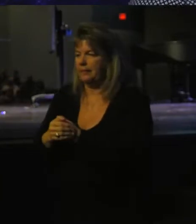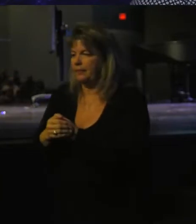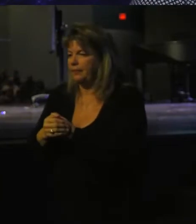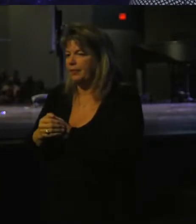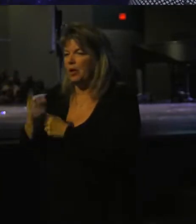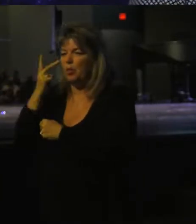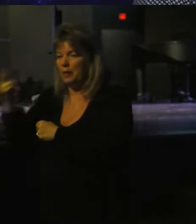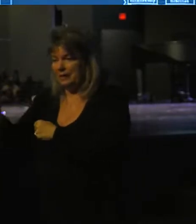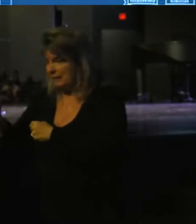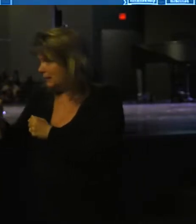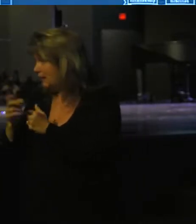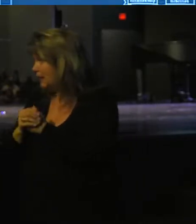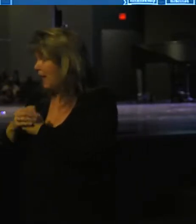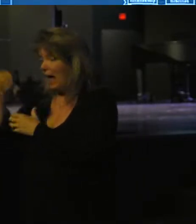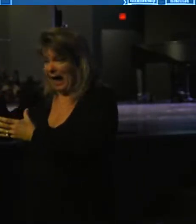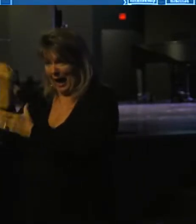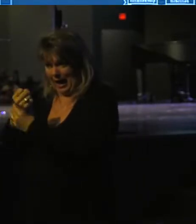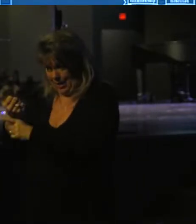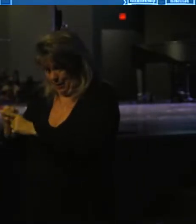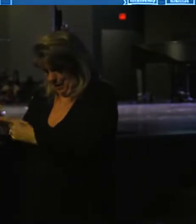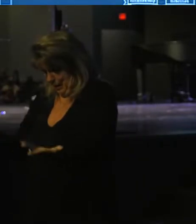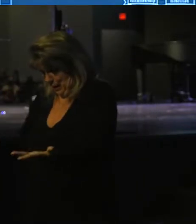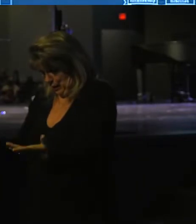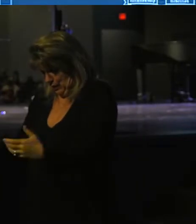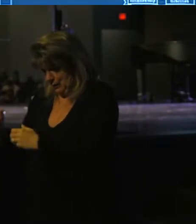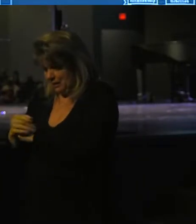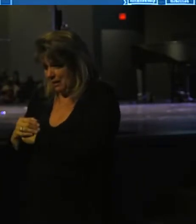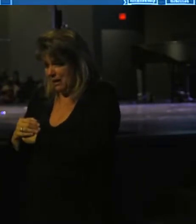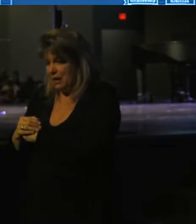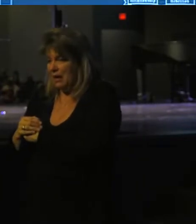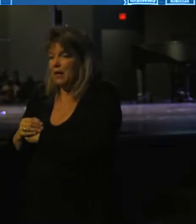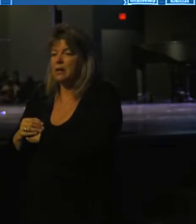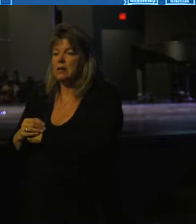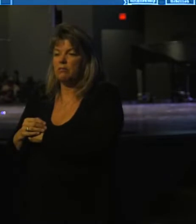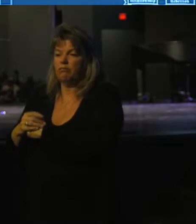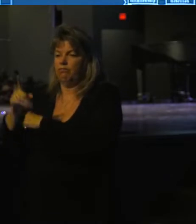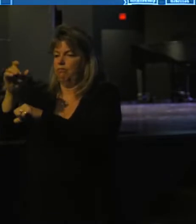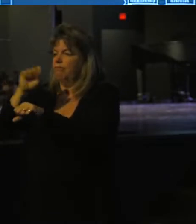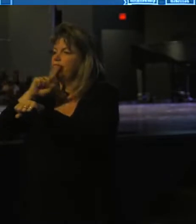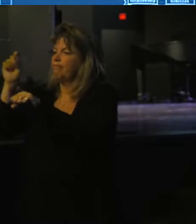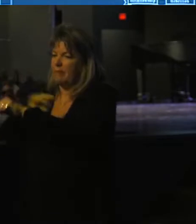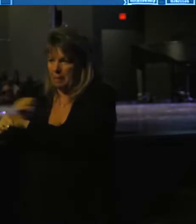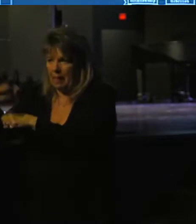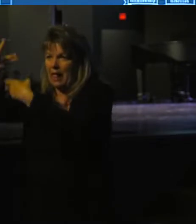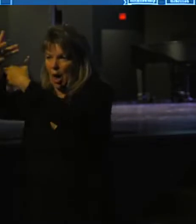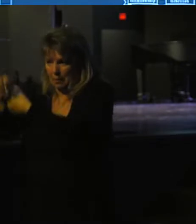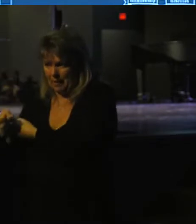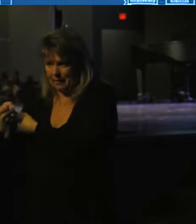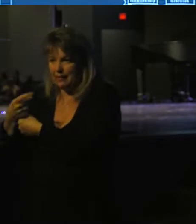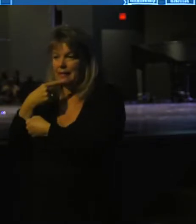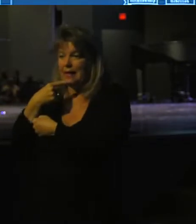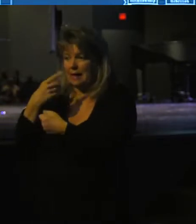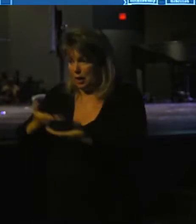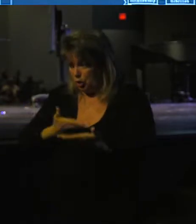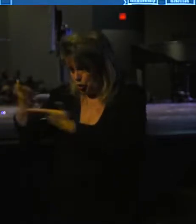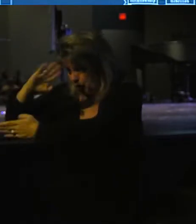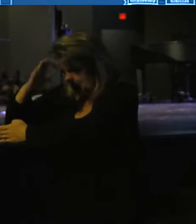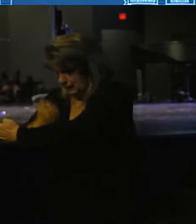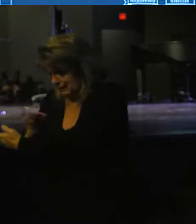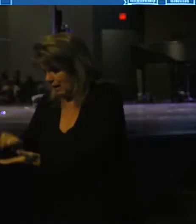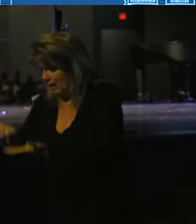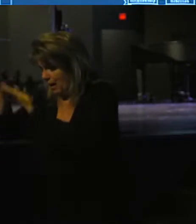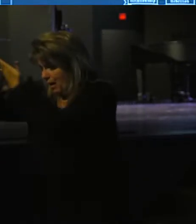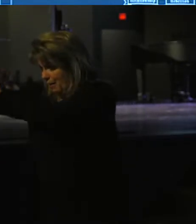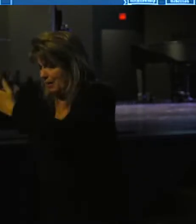We see that Abraham here is completely obedient. It says he took his son up